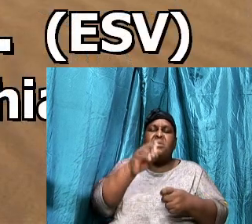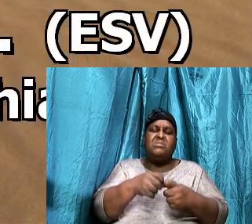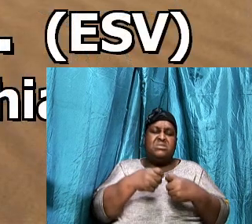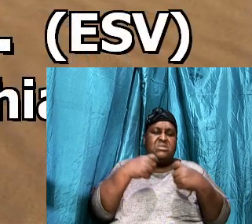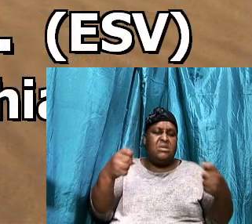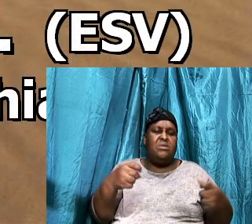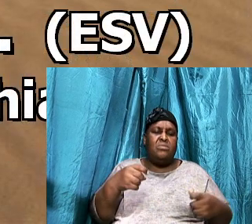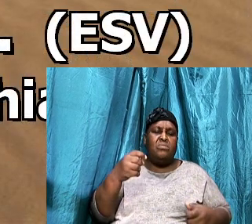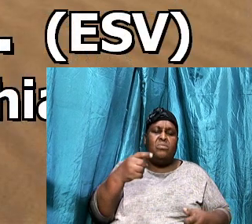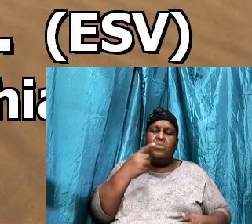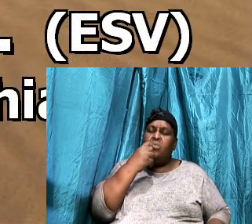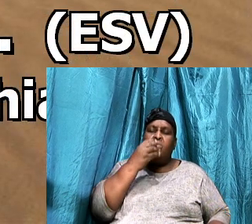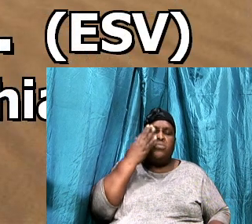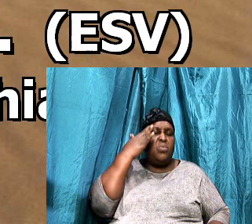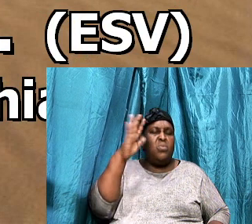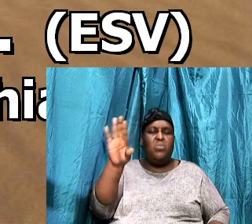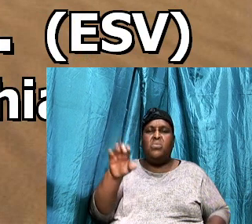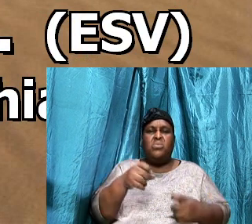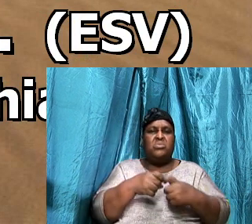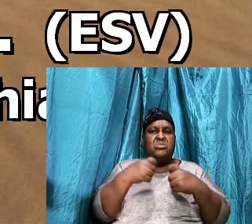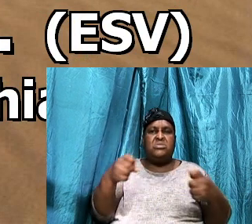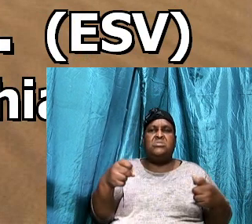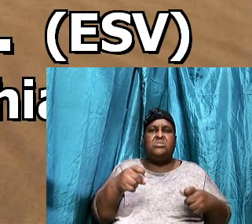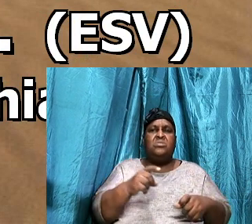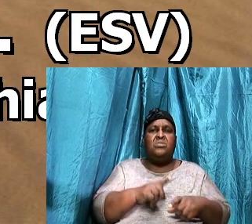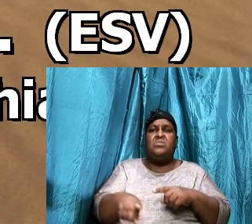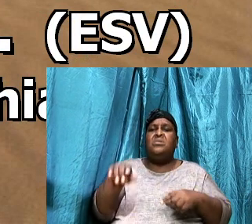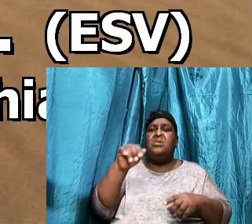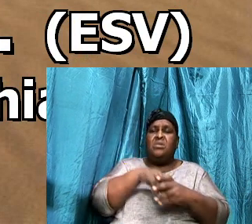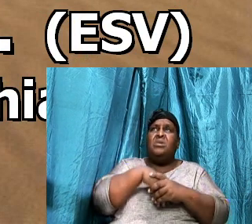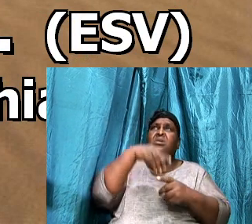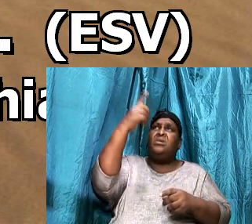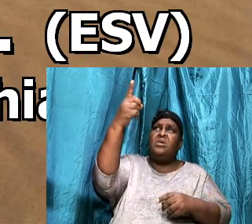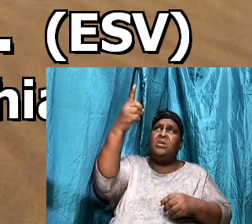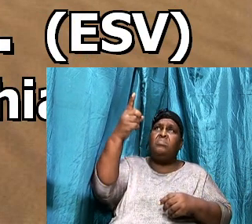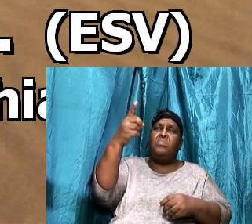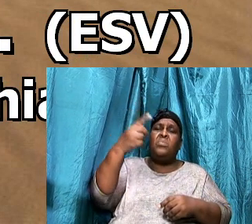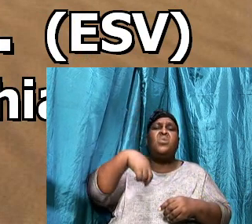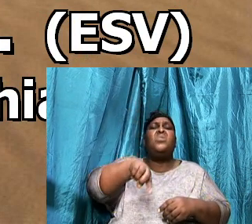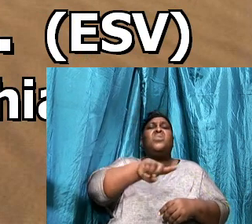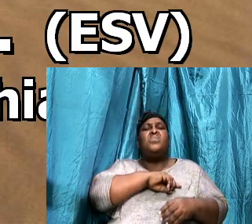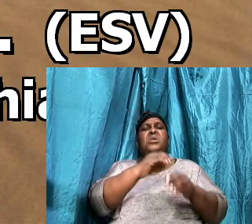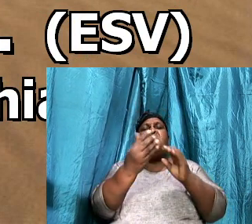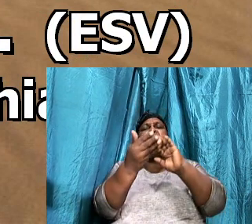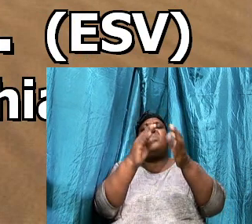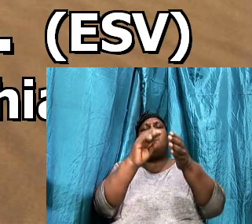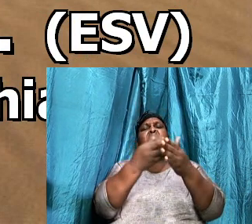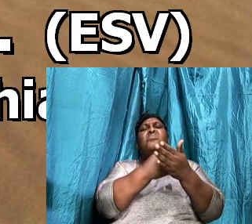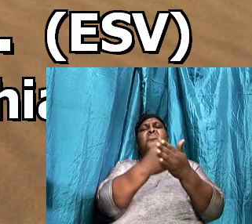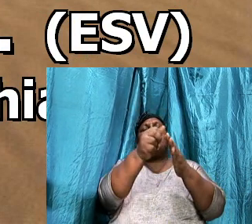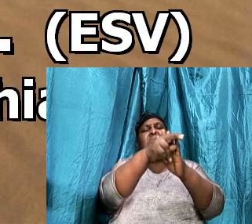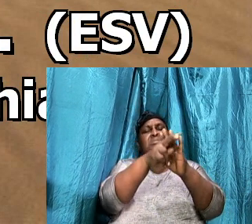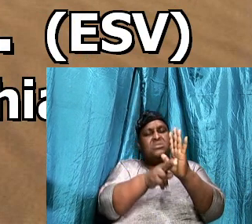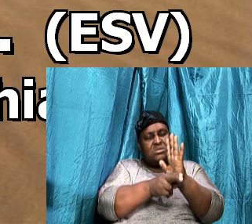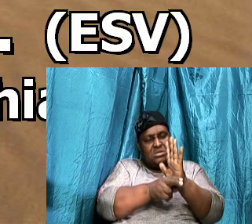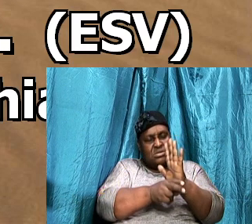no sin, So that, In him, We might become, The righteousness,